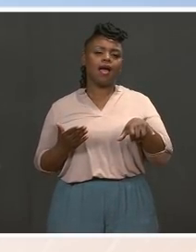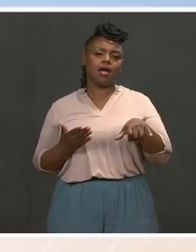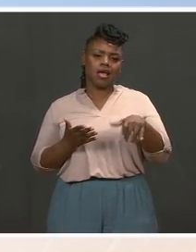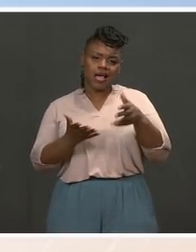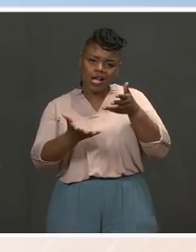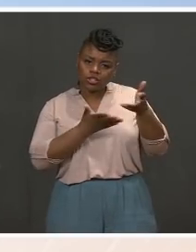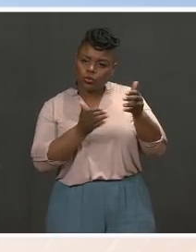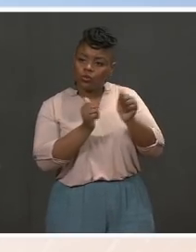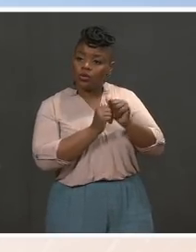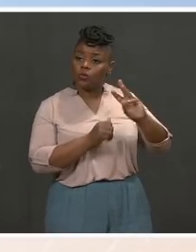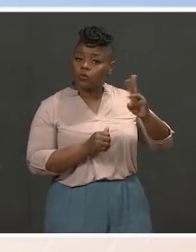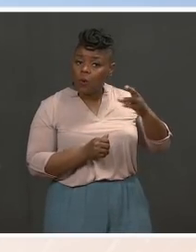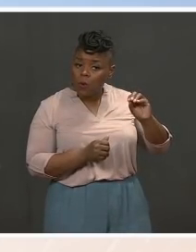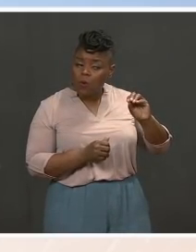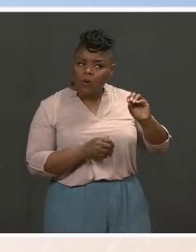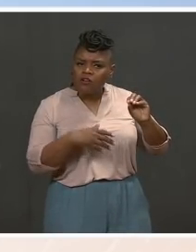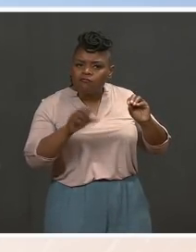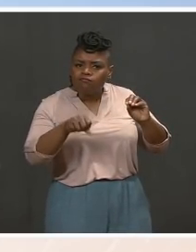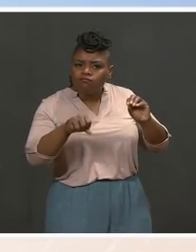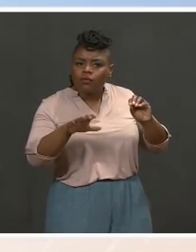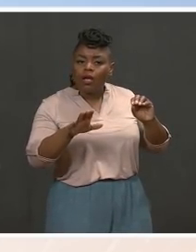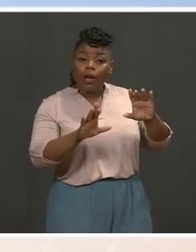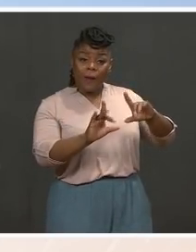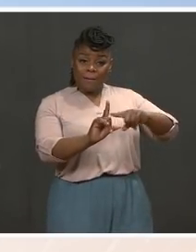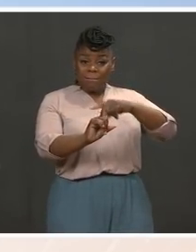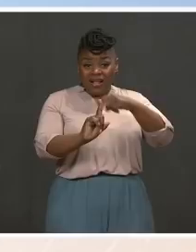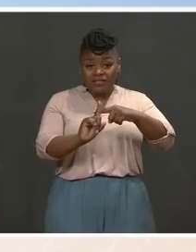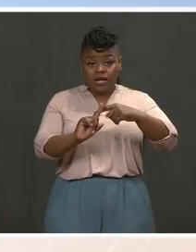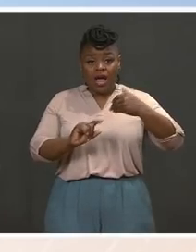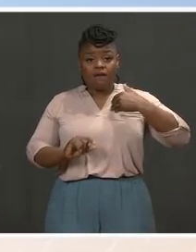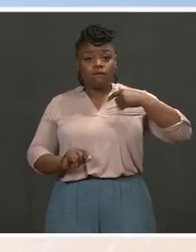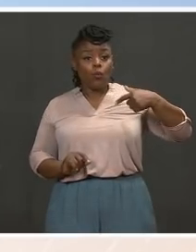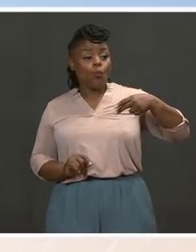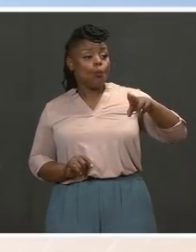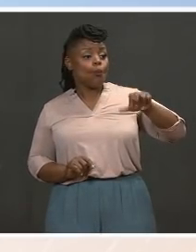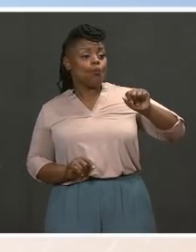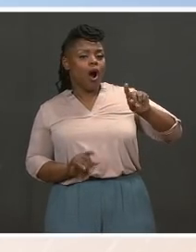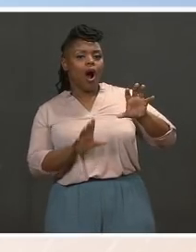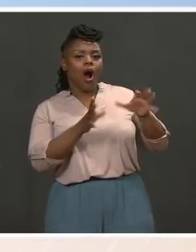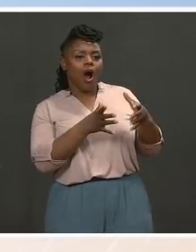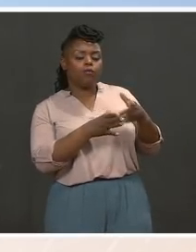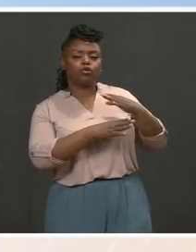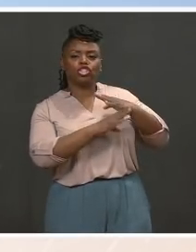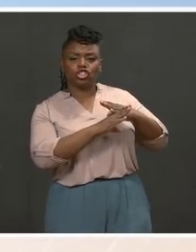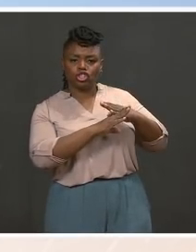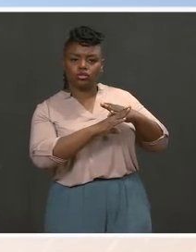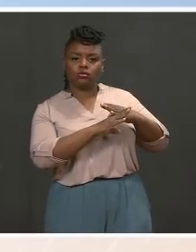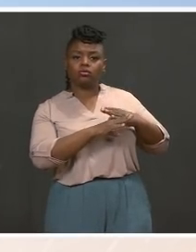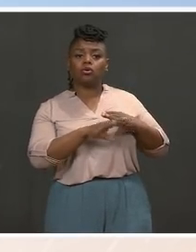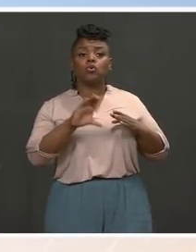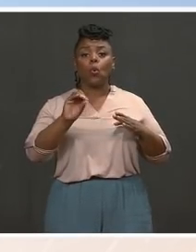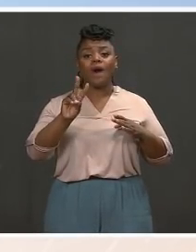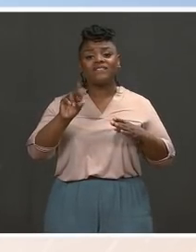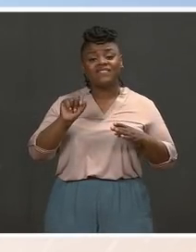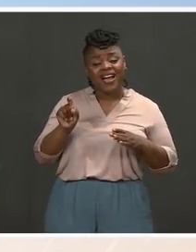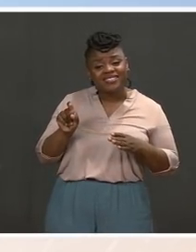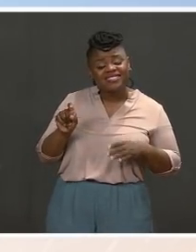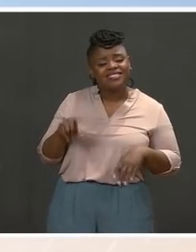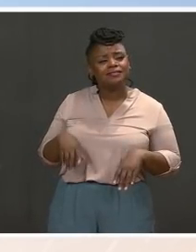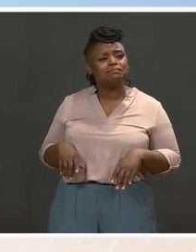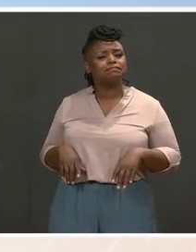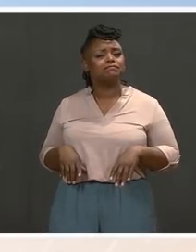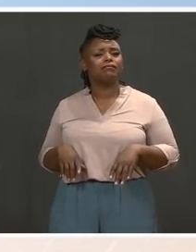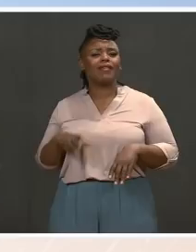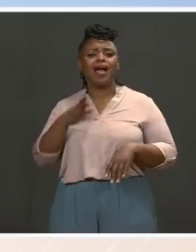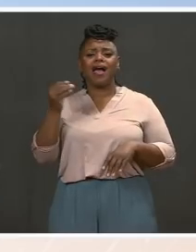I mentioned our quad partnership, our meaningful contribution to COVAX. And of course, when we can, we will share vaccines as we have